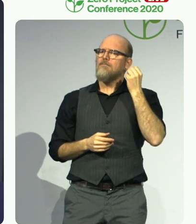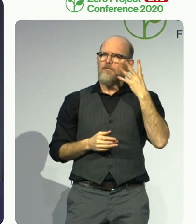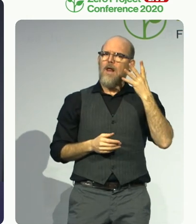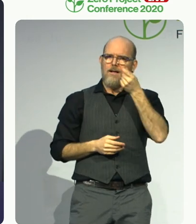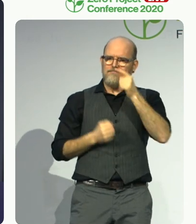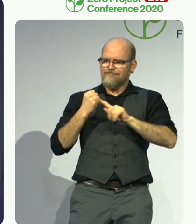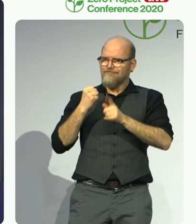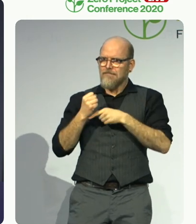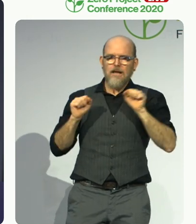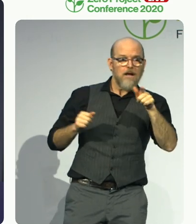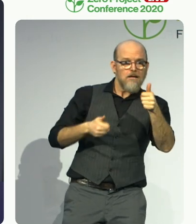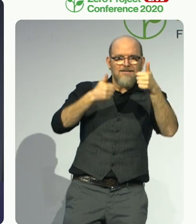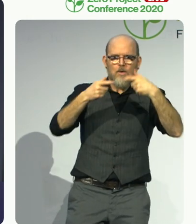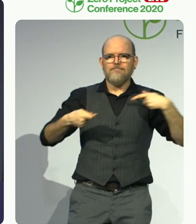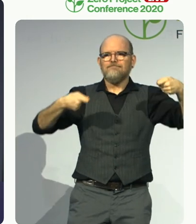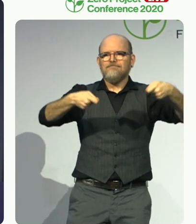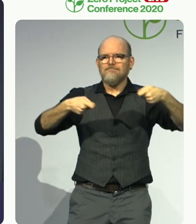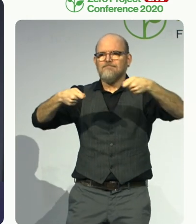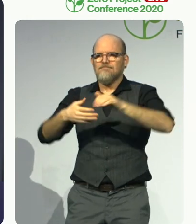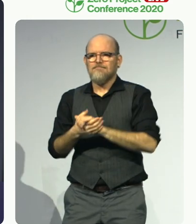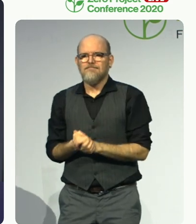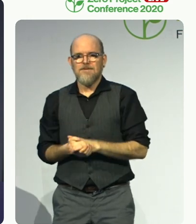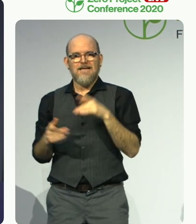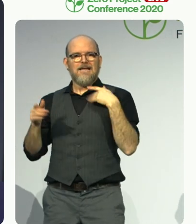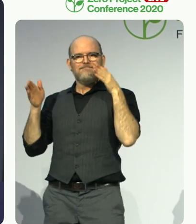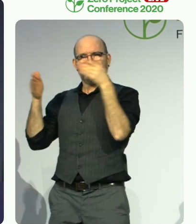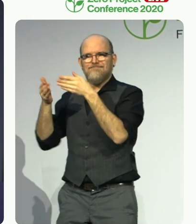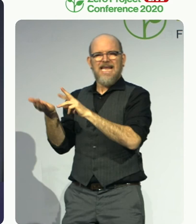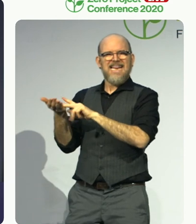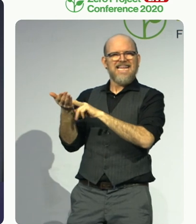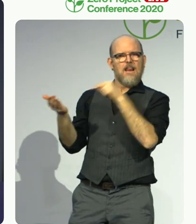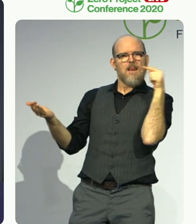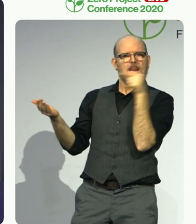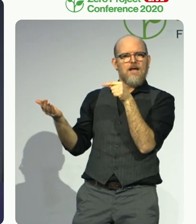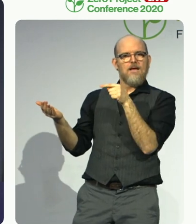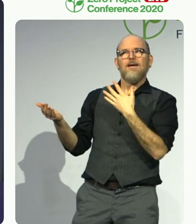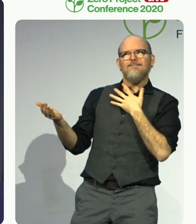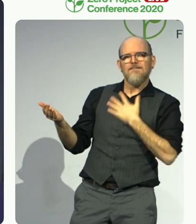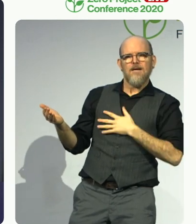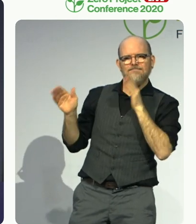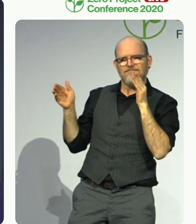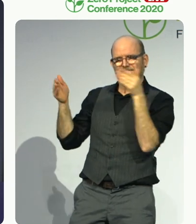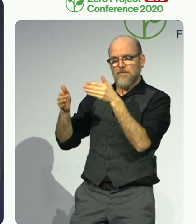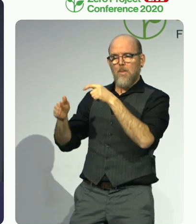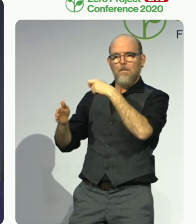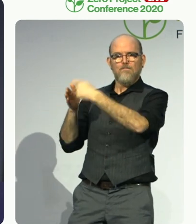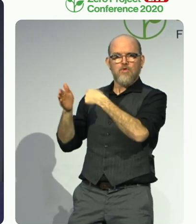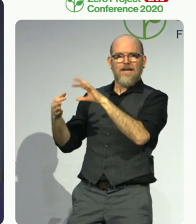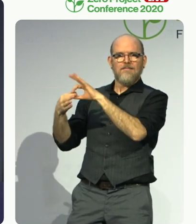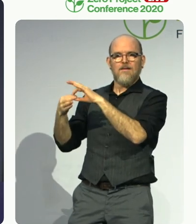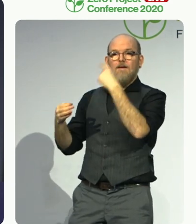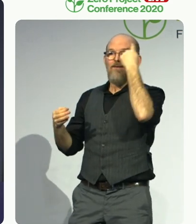project. For this to succeed, we need your feedback and also your willingness